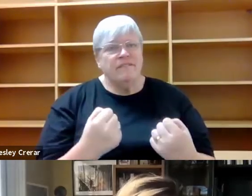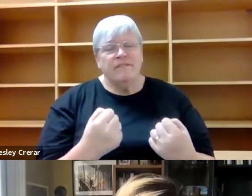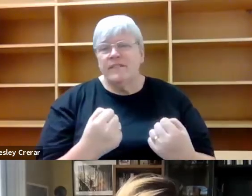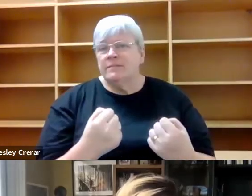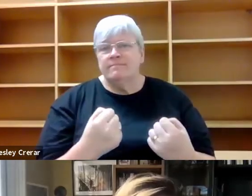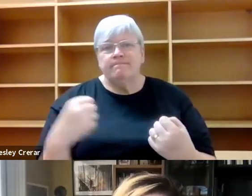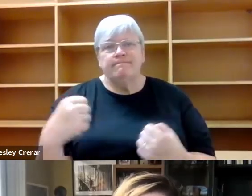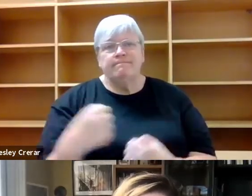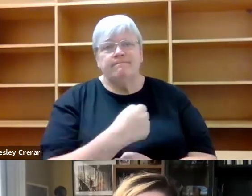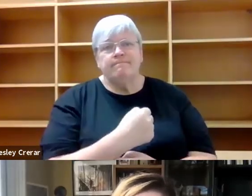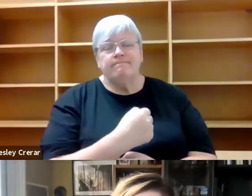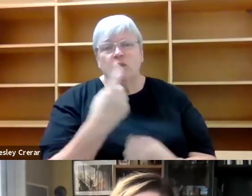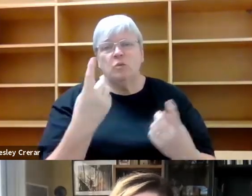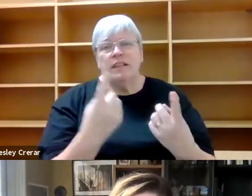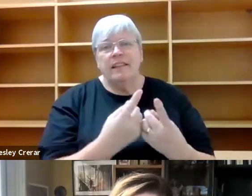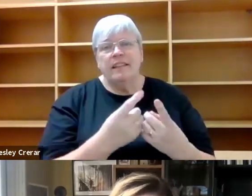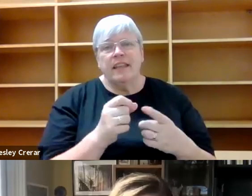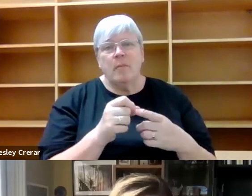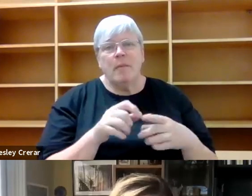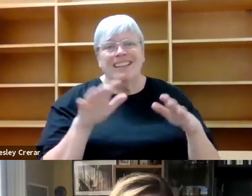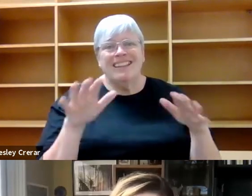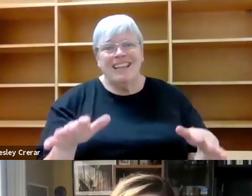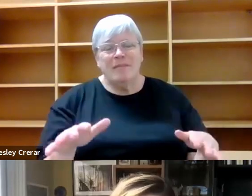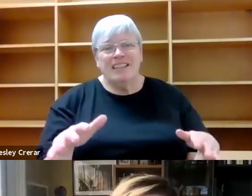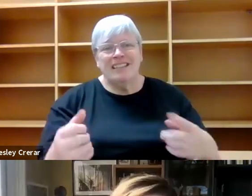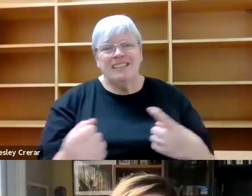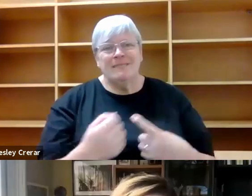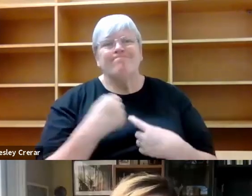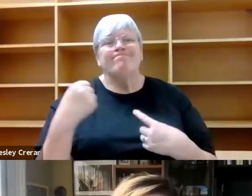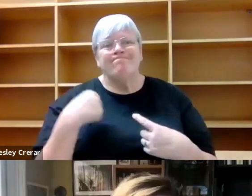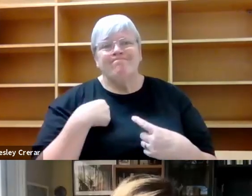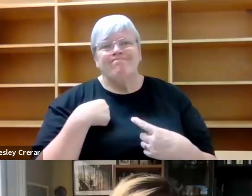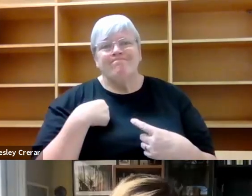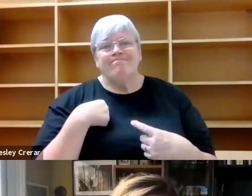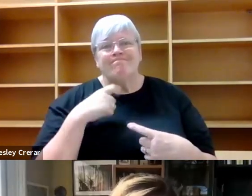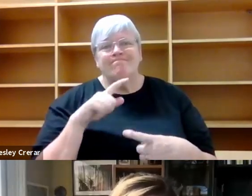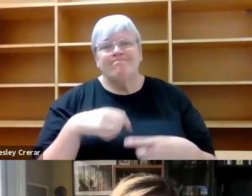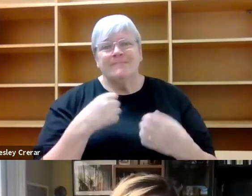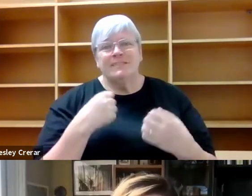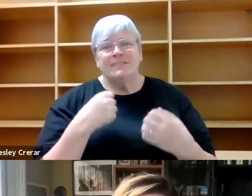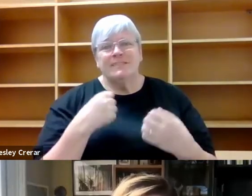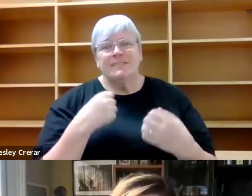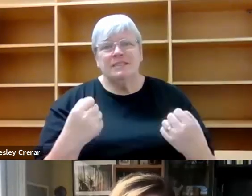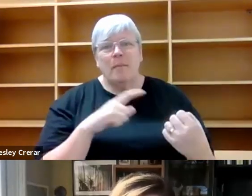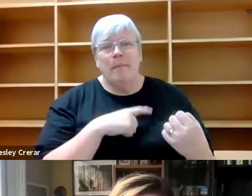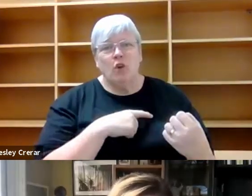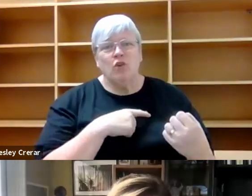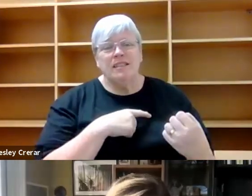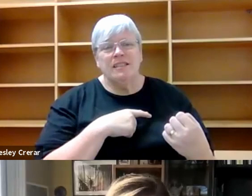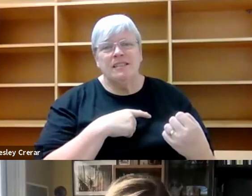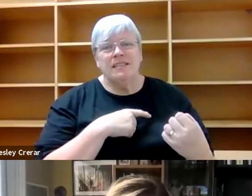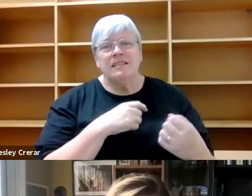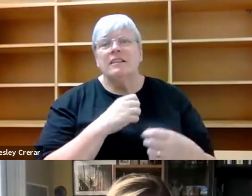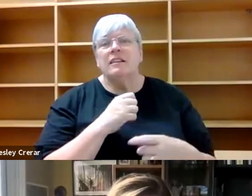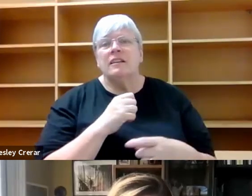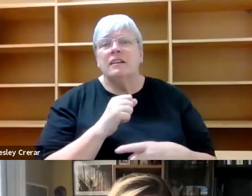And unfortunately, one of the things that the pandemic has brought home to me, despite not being a driver for ecological reasons, is that